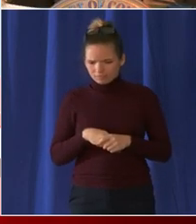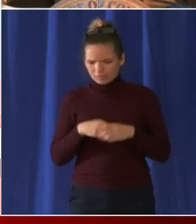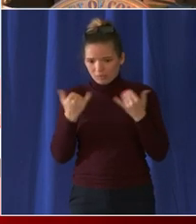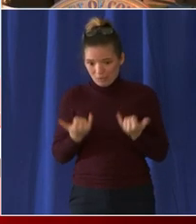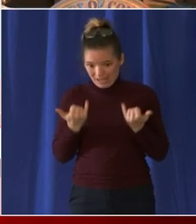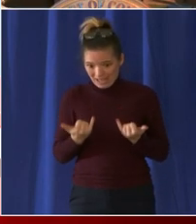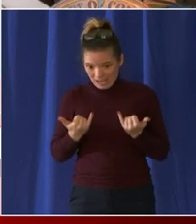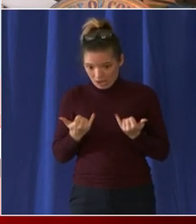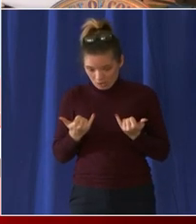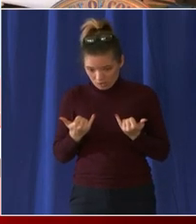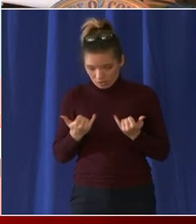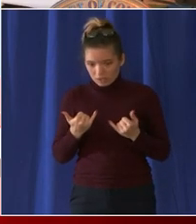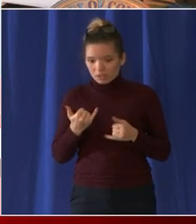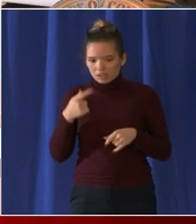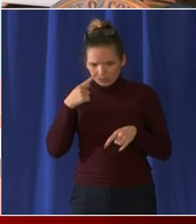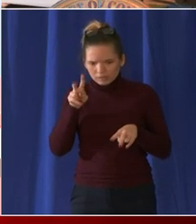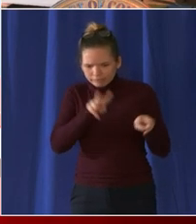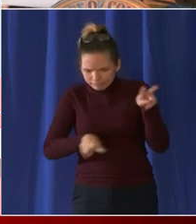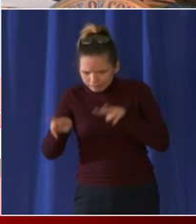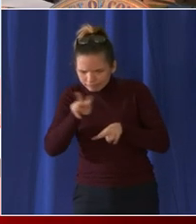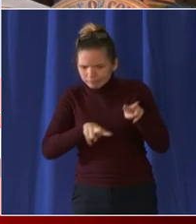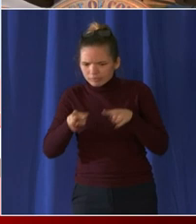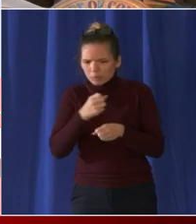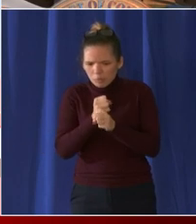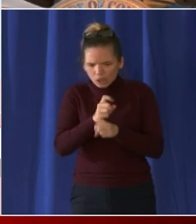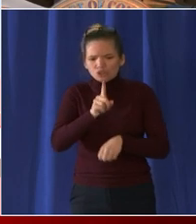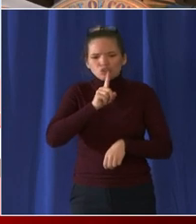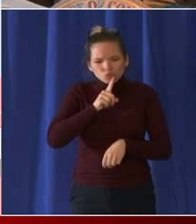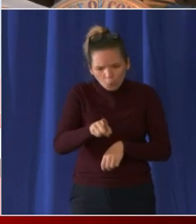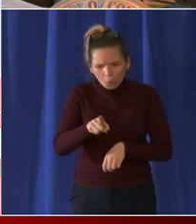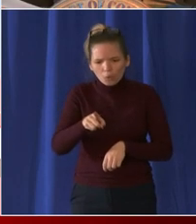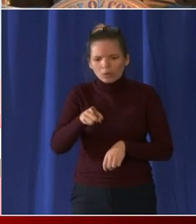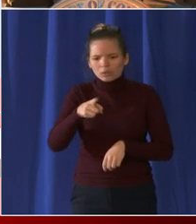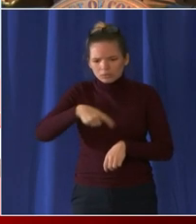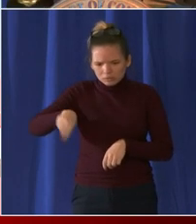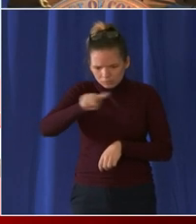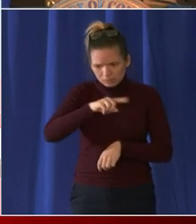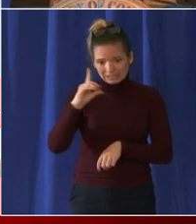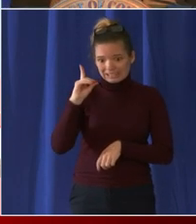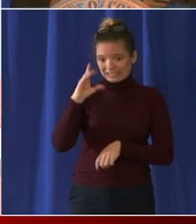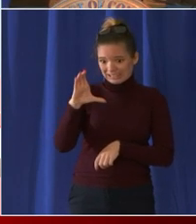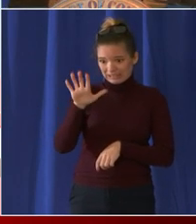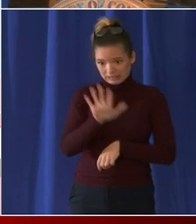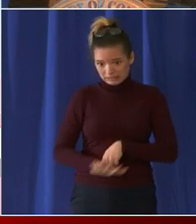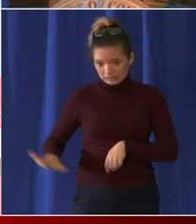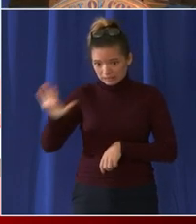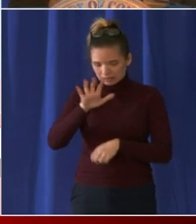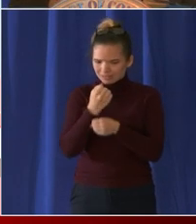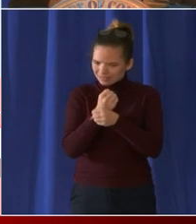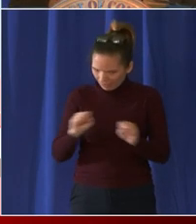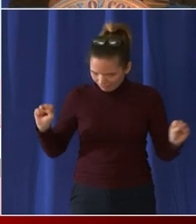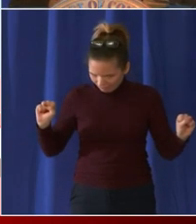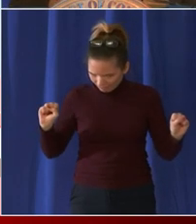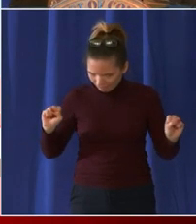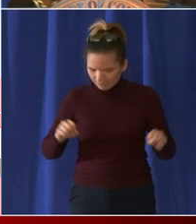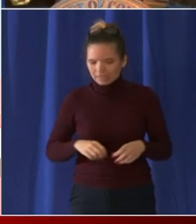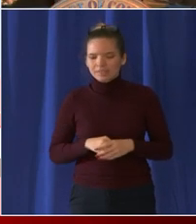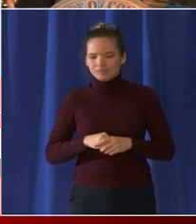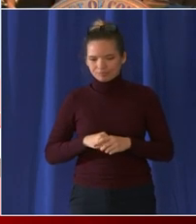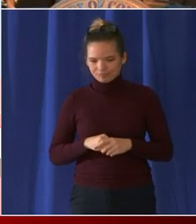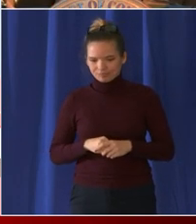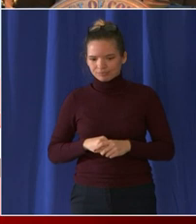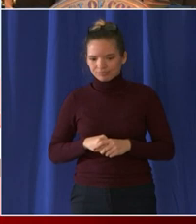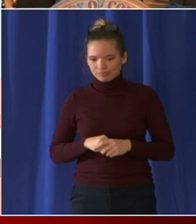monitor um the district for any uh for any threats uh MPD continues to ensure a